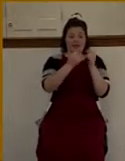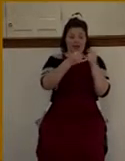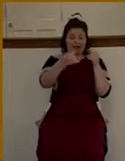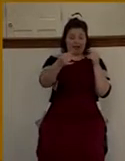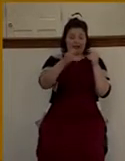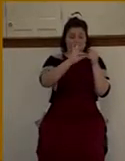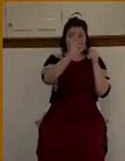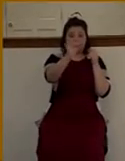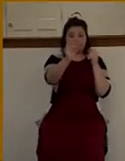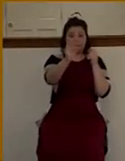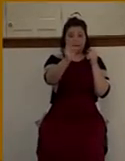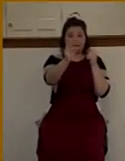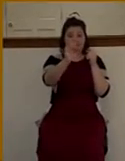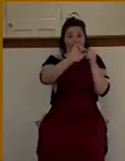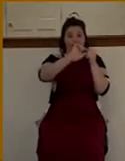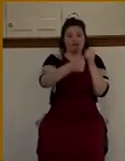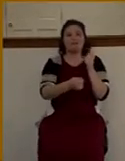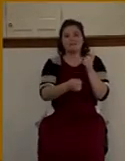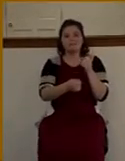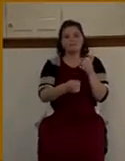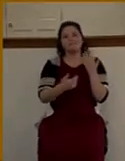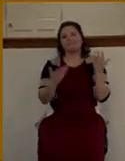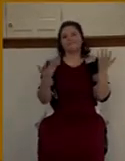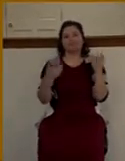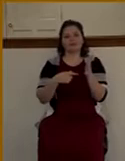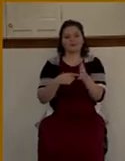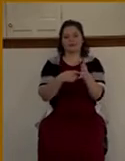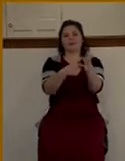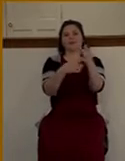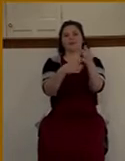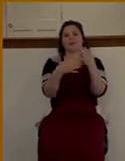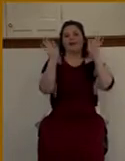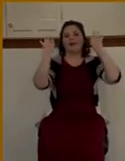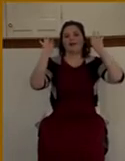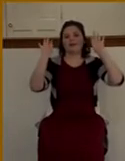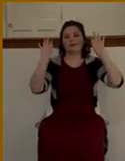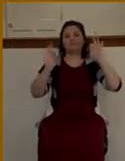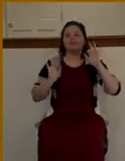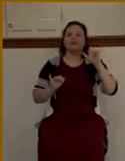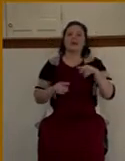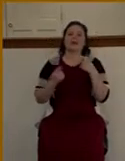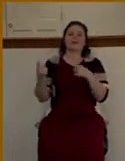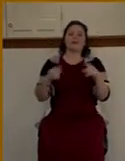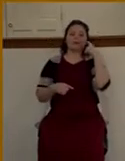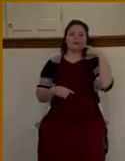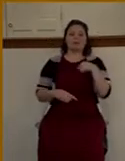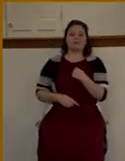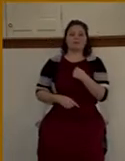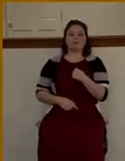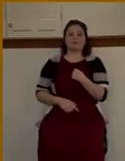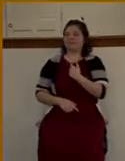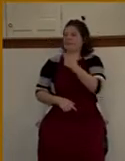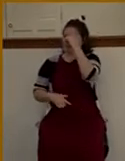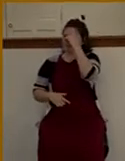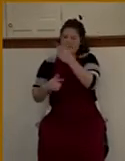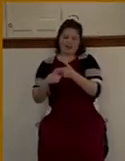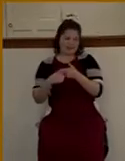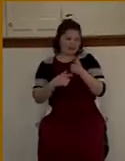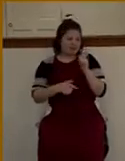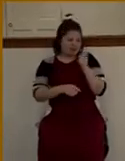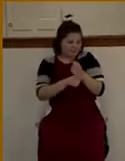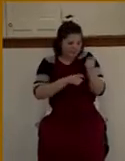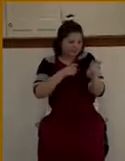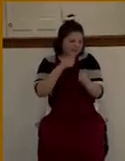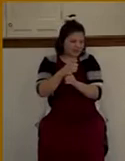you lost the fish. And I remember that's exactly what happened to me. My brothers chided me. They said, you're a terrible fisherman.